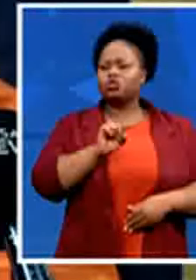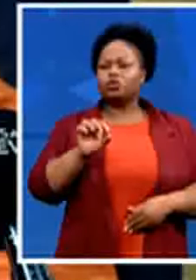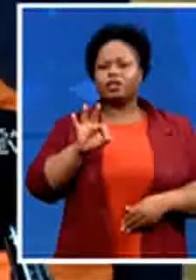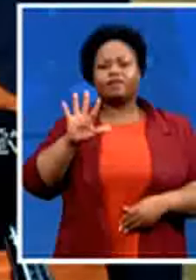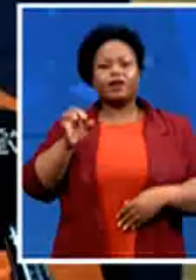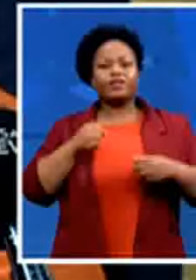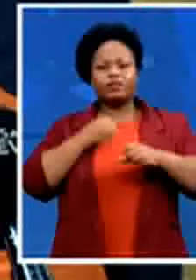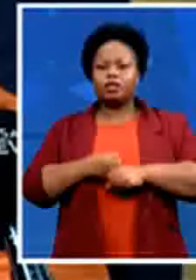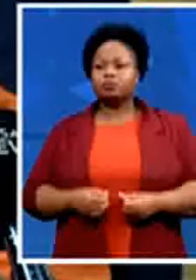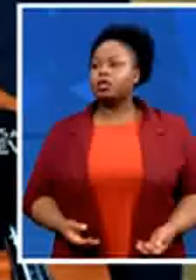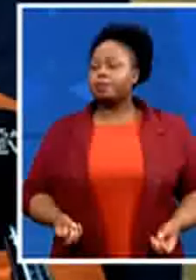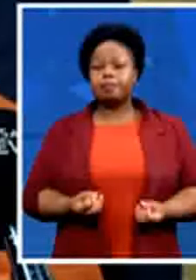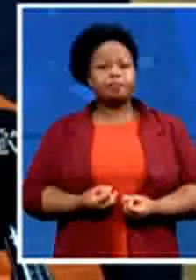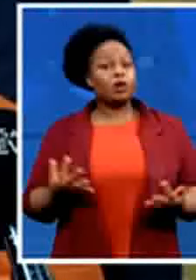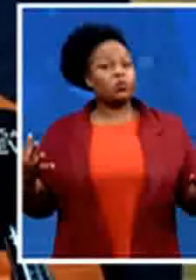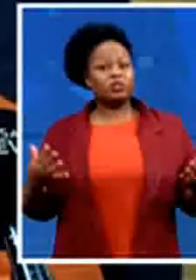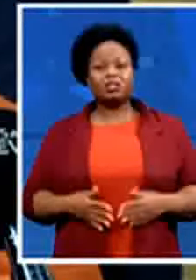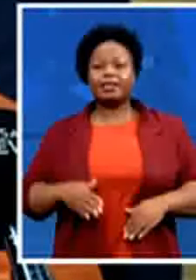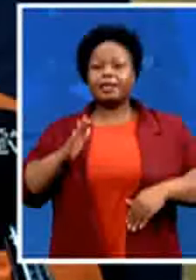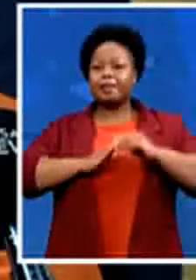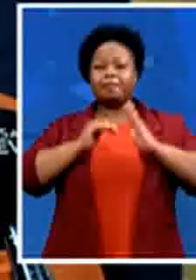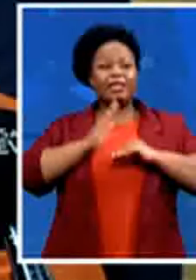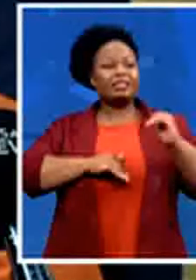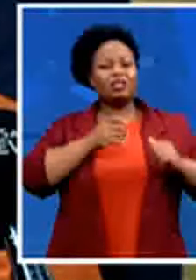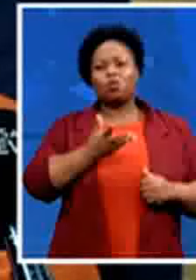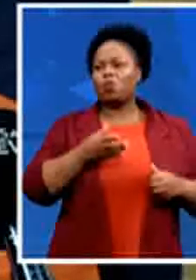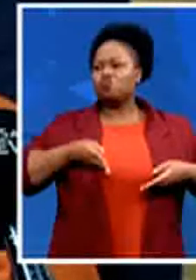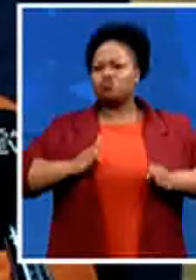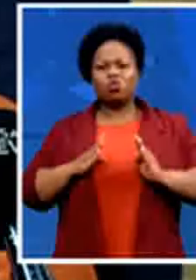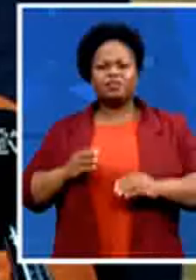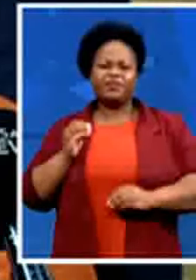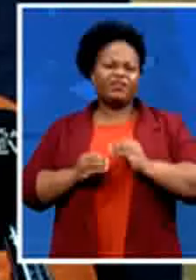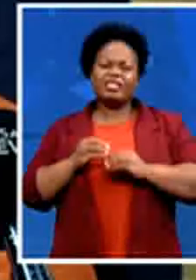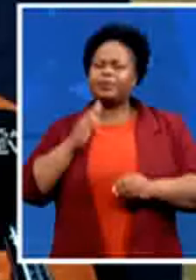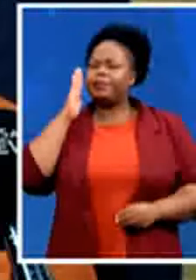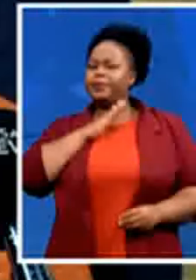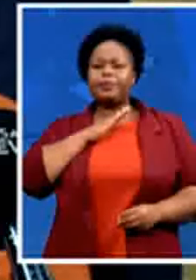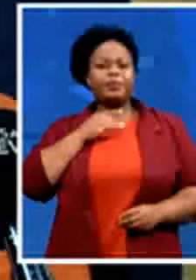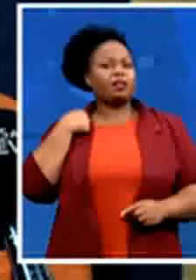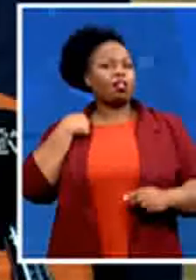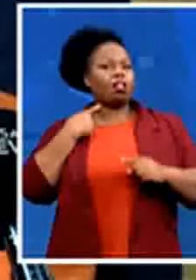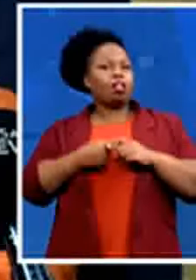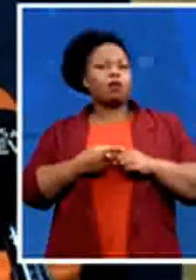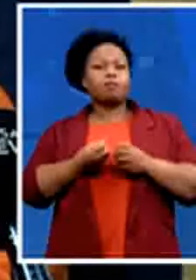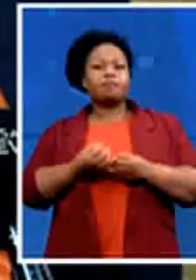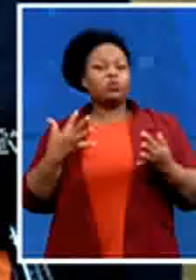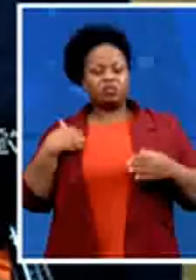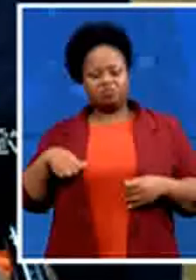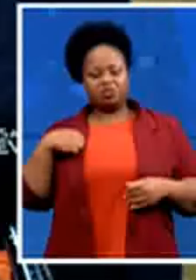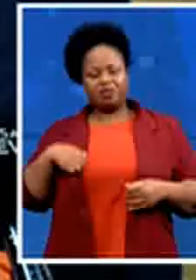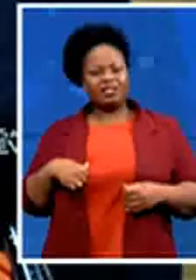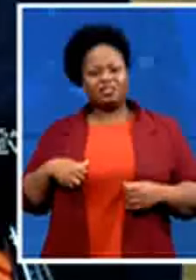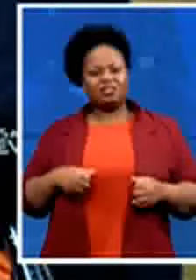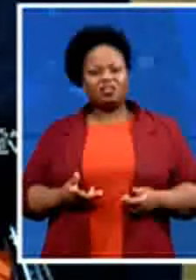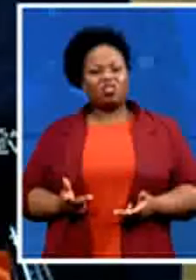infrastructure has not been maintained it's not being repaired especially in most of the municipalities even though the